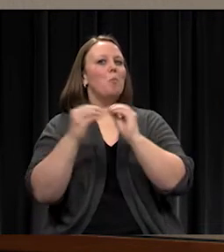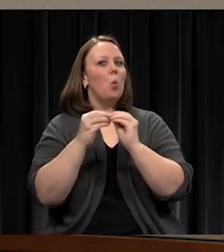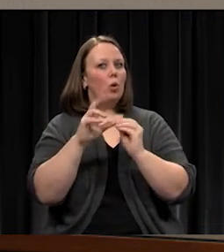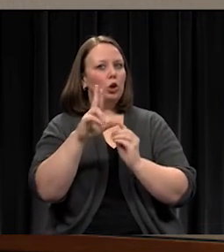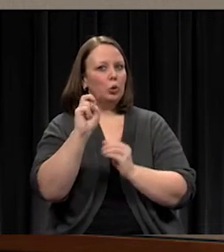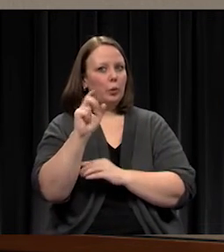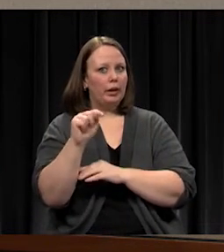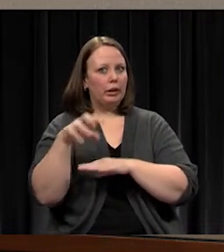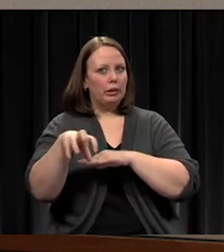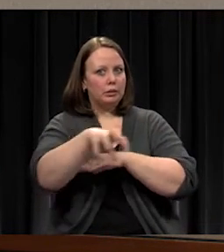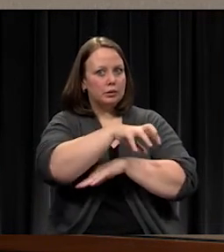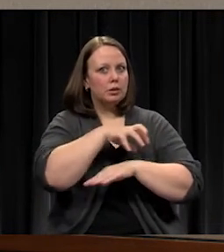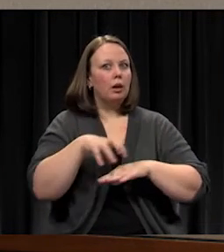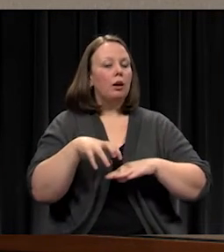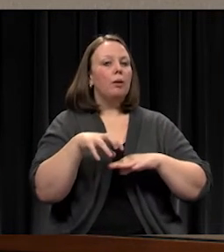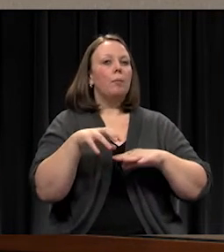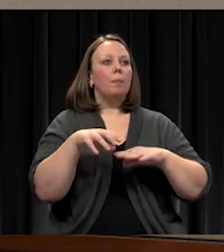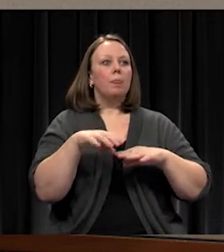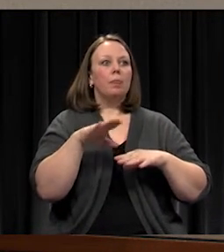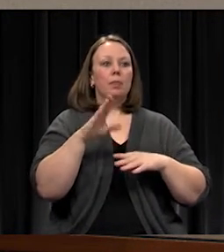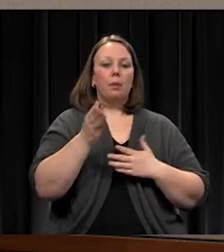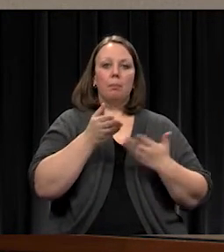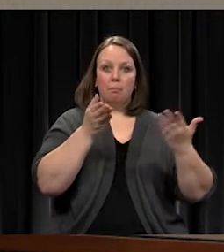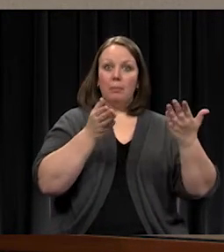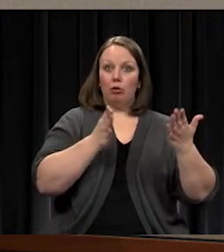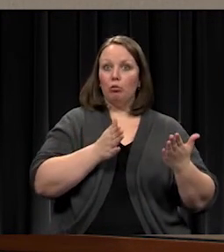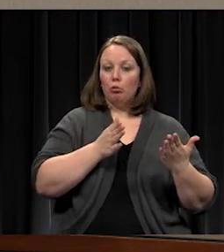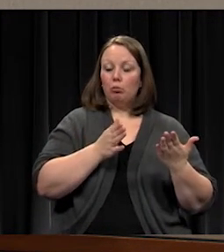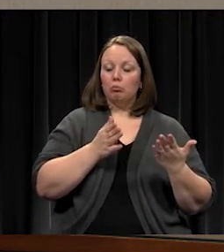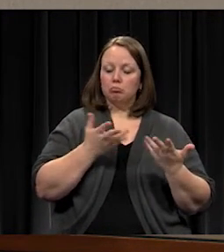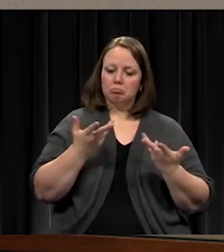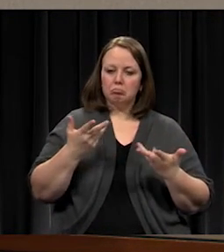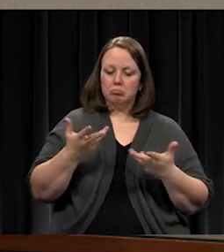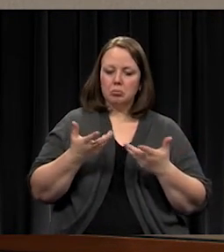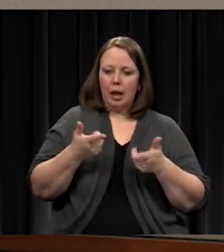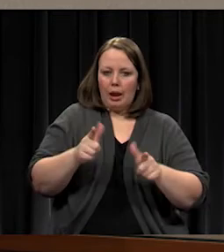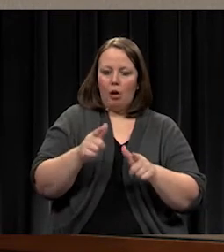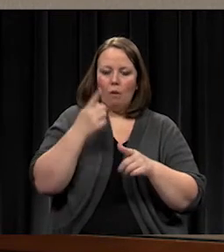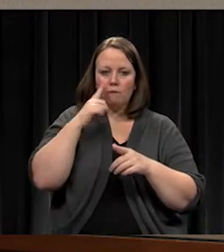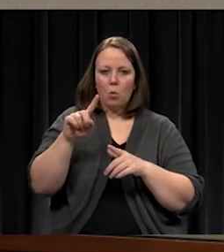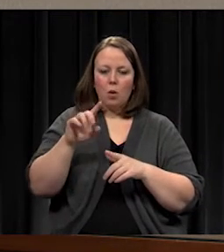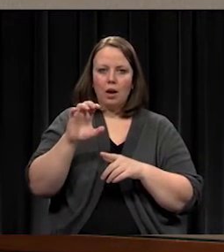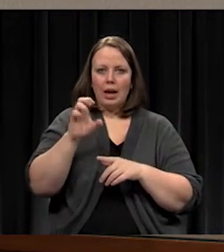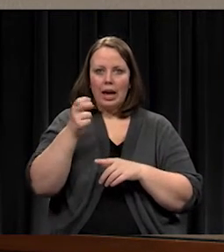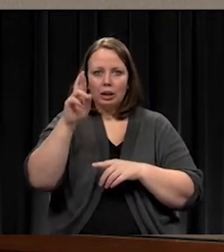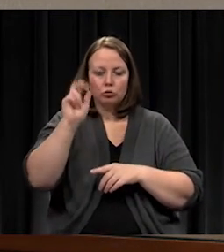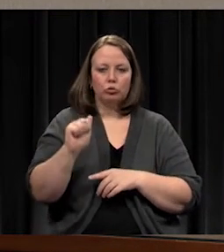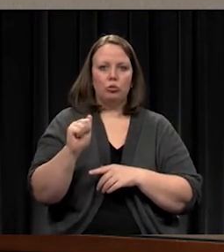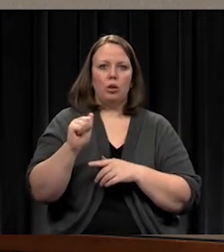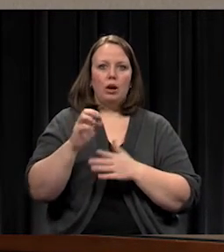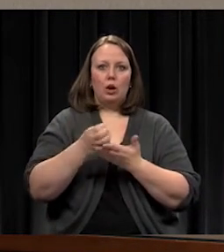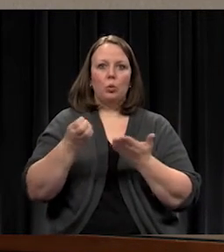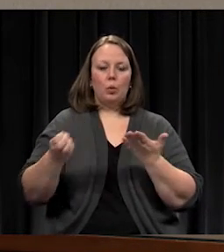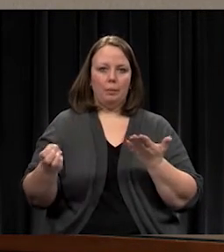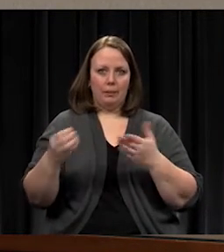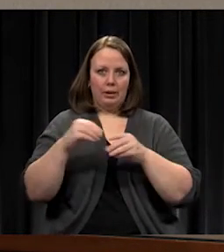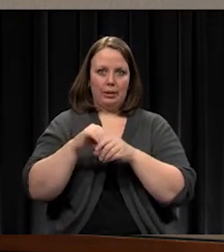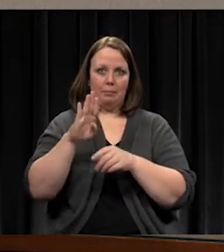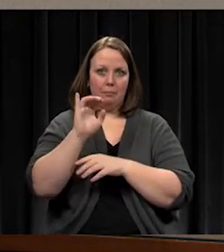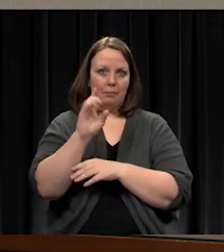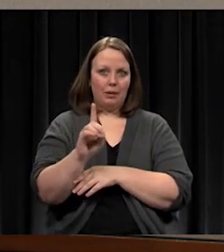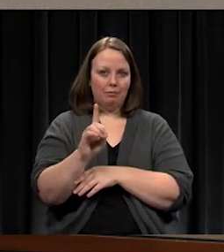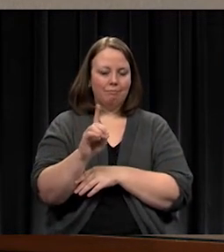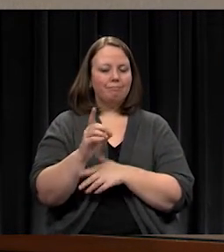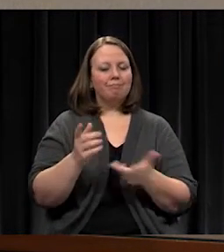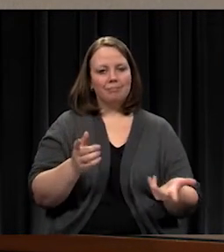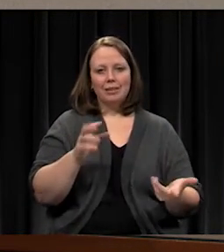accommodated that in his bid. He included the extra equipment in his bid. What wasn't included was the electrical for